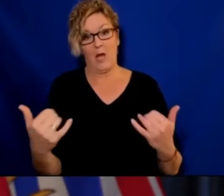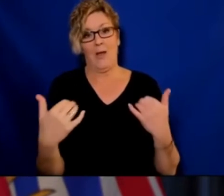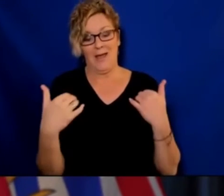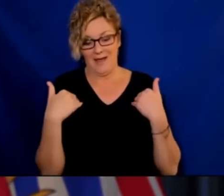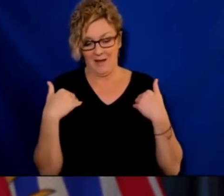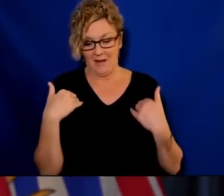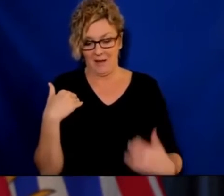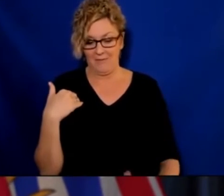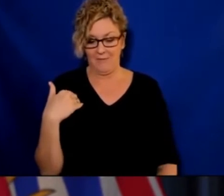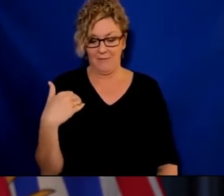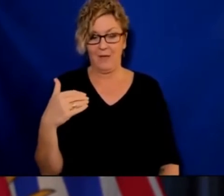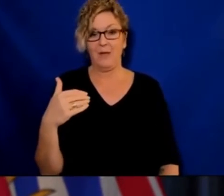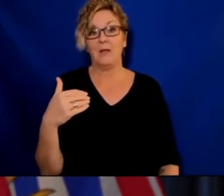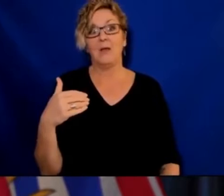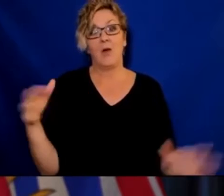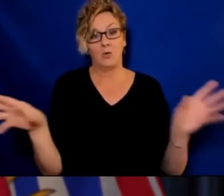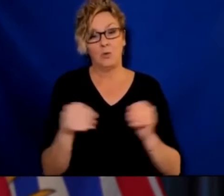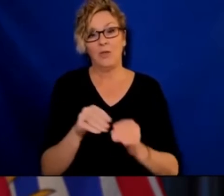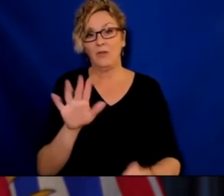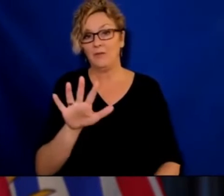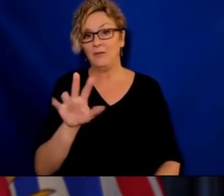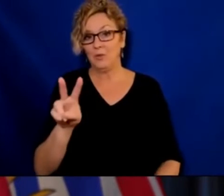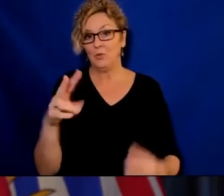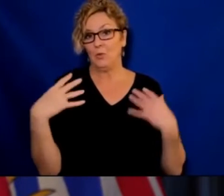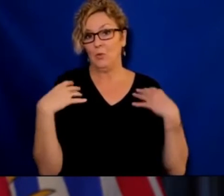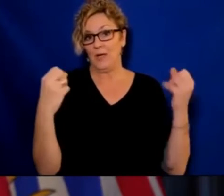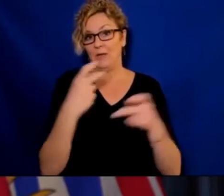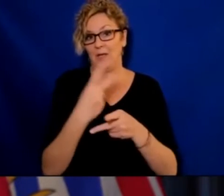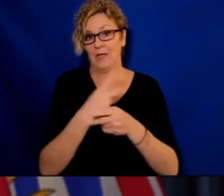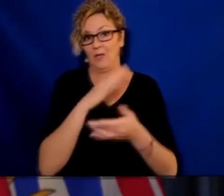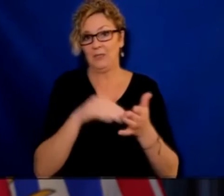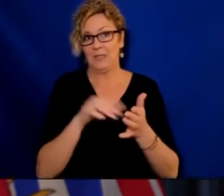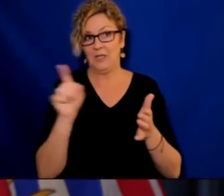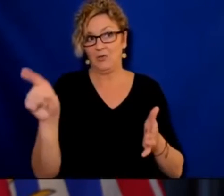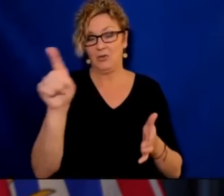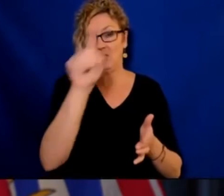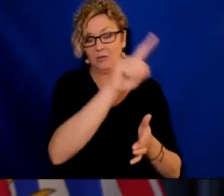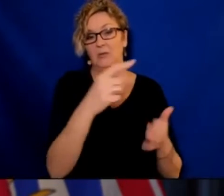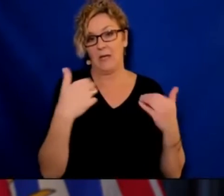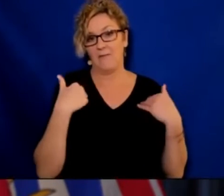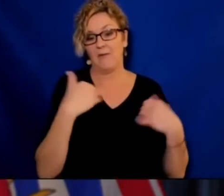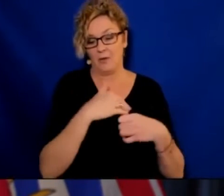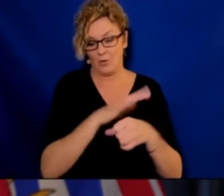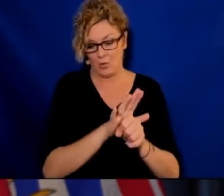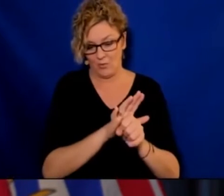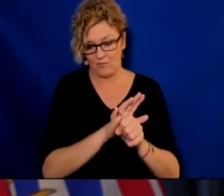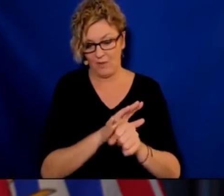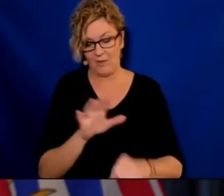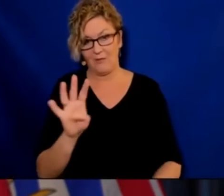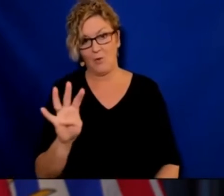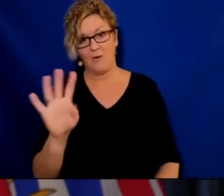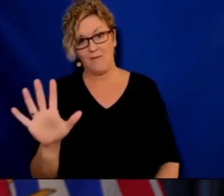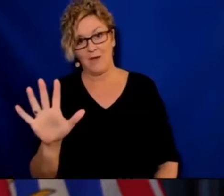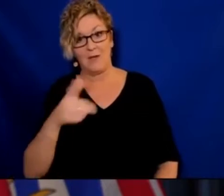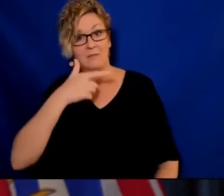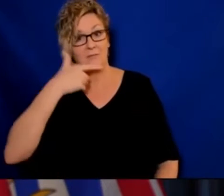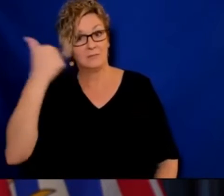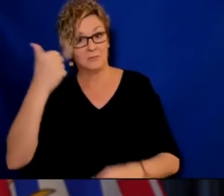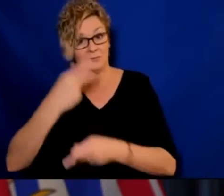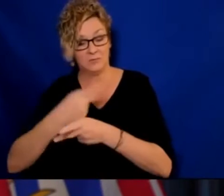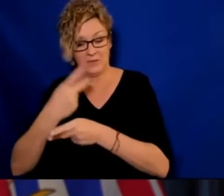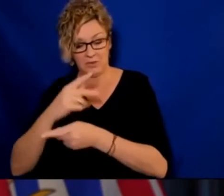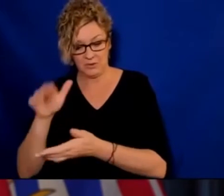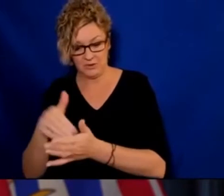come through a wave. We are now in the midst of our second. And it has become even more challenging and